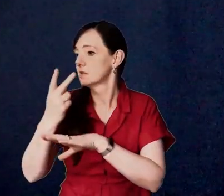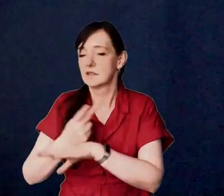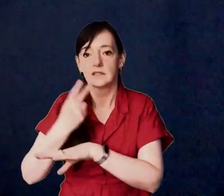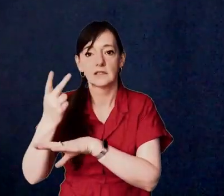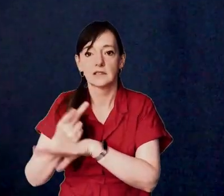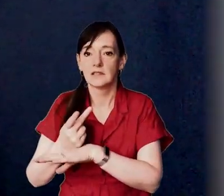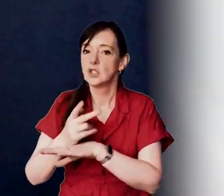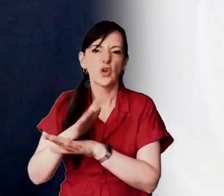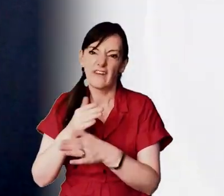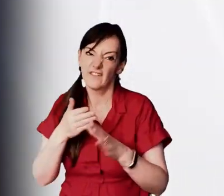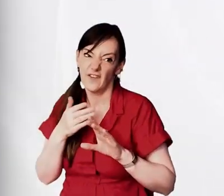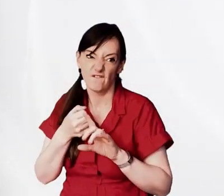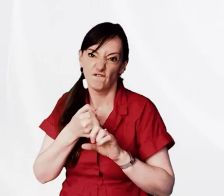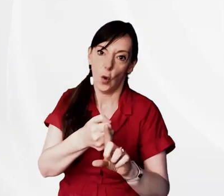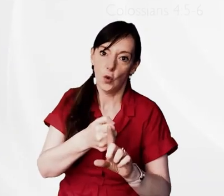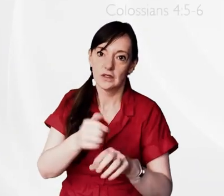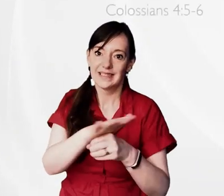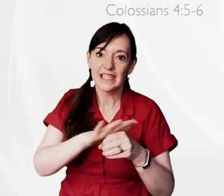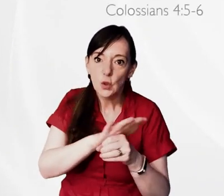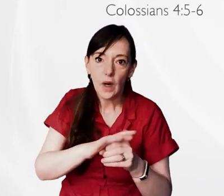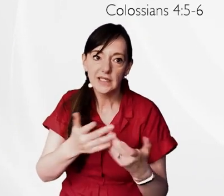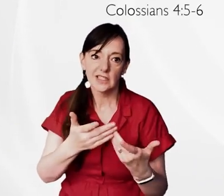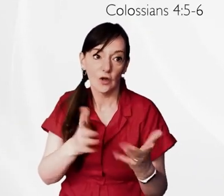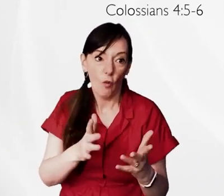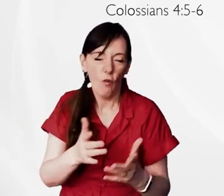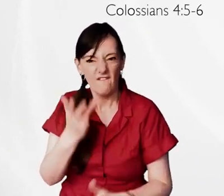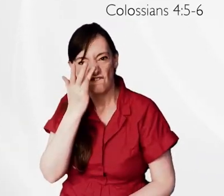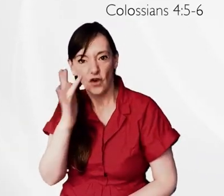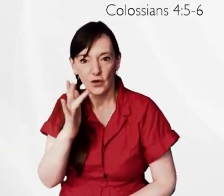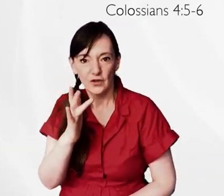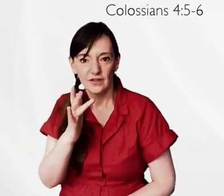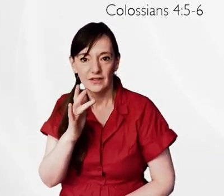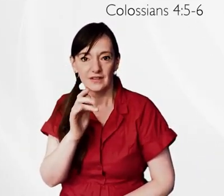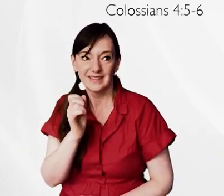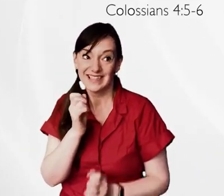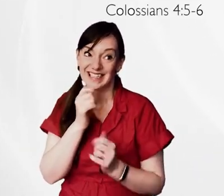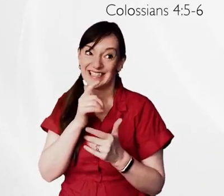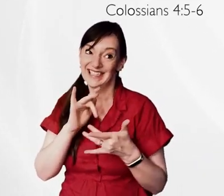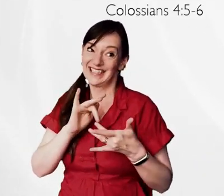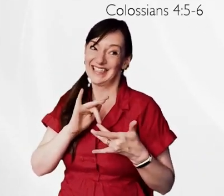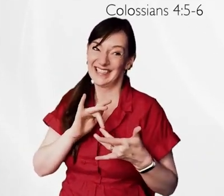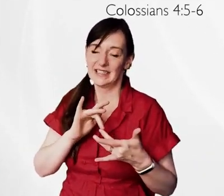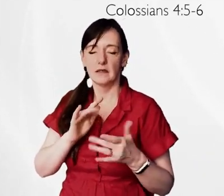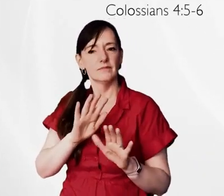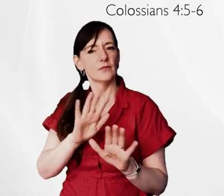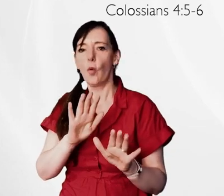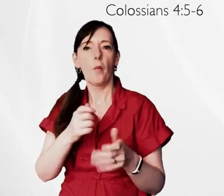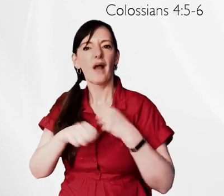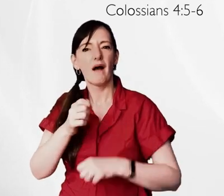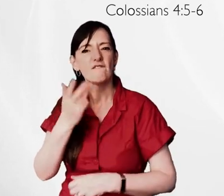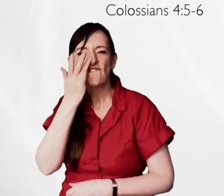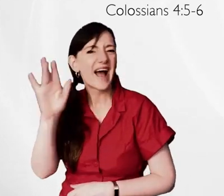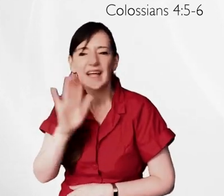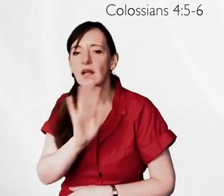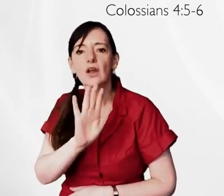opportunities you know you don't need to force things uh or be false or or to be something you're not but it may be